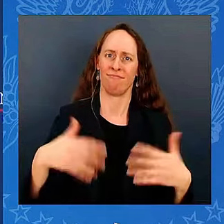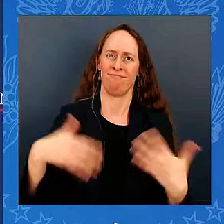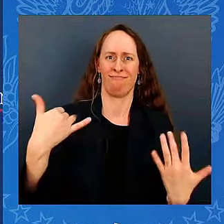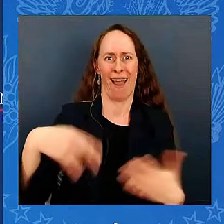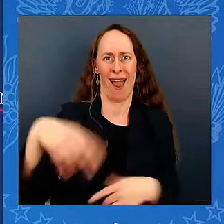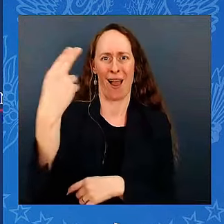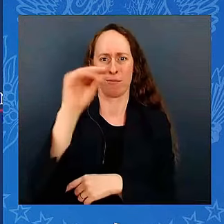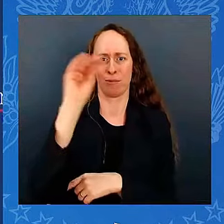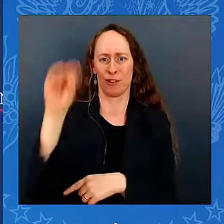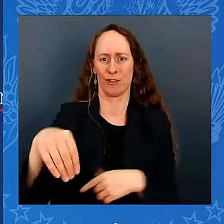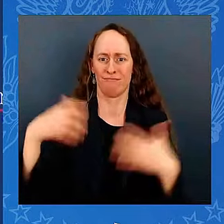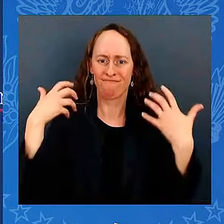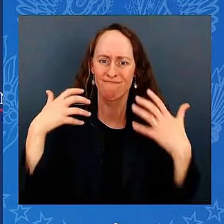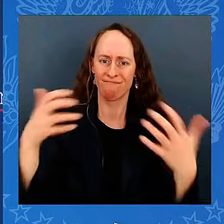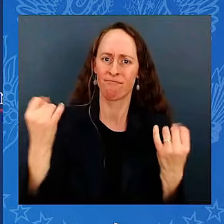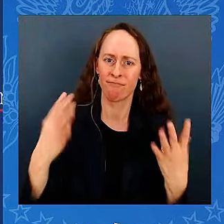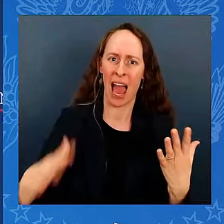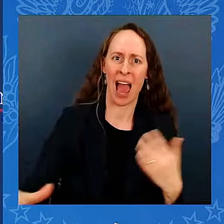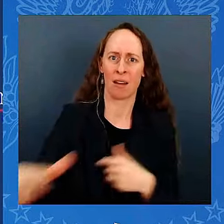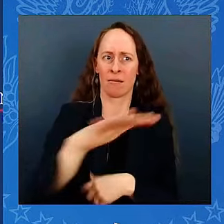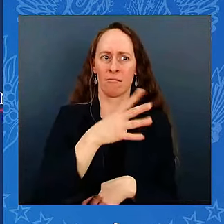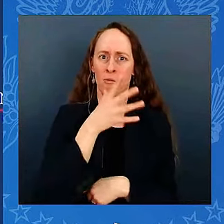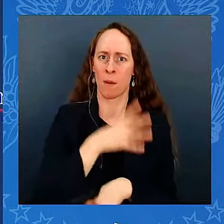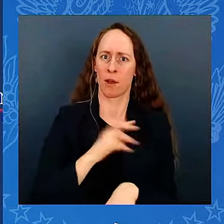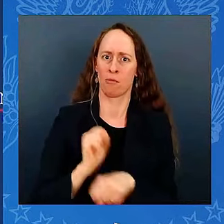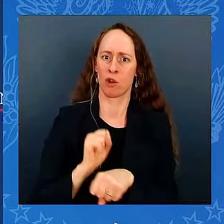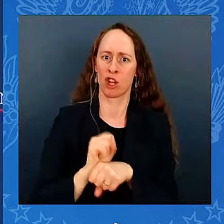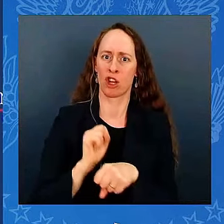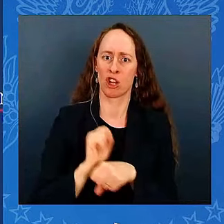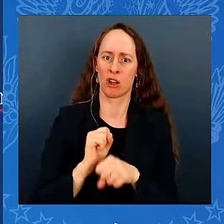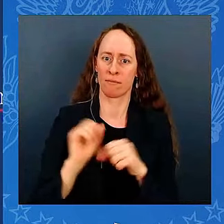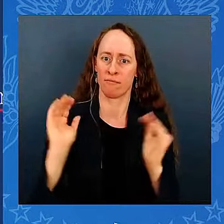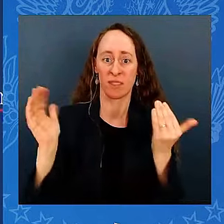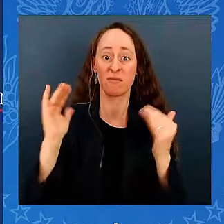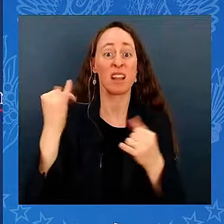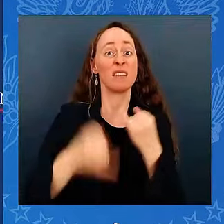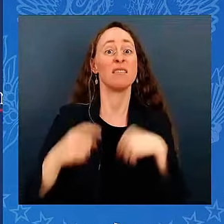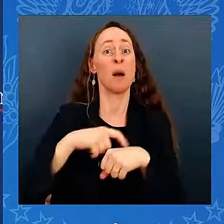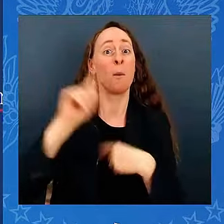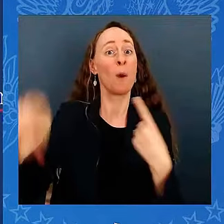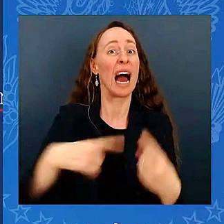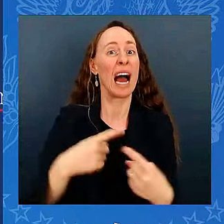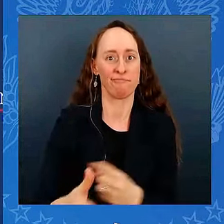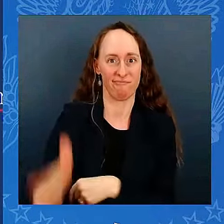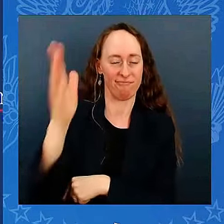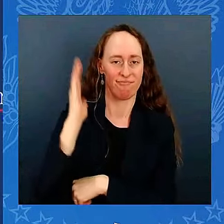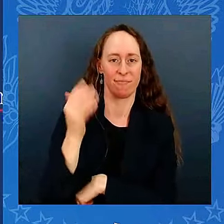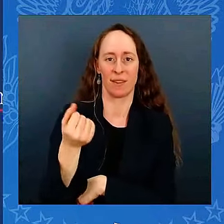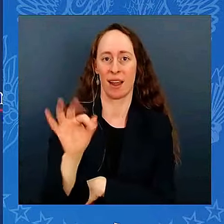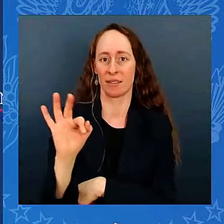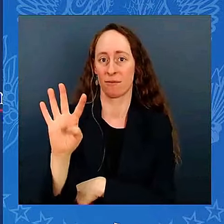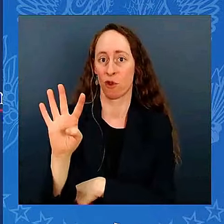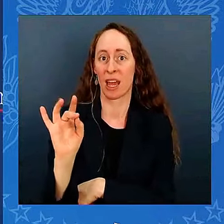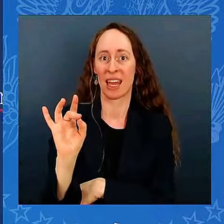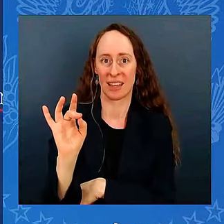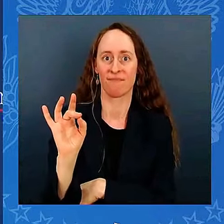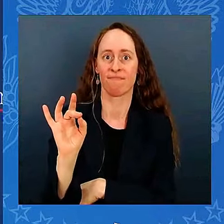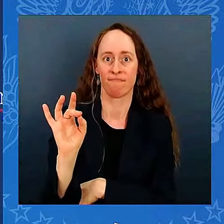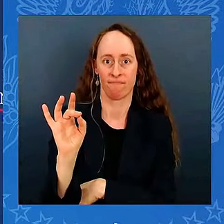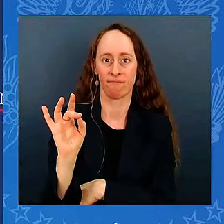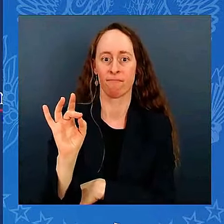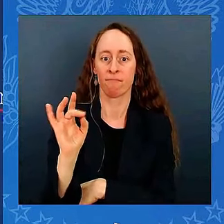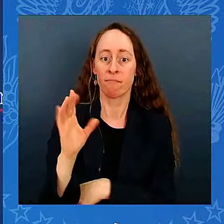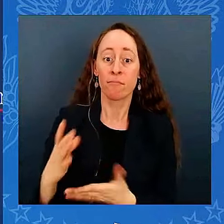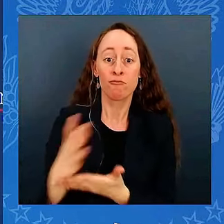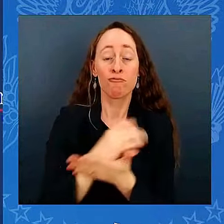we're — and we're — we started to keep track back then. With wages up, incomes up for women workers, we've always believed women